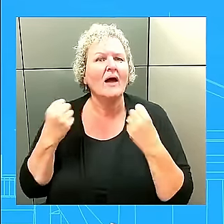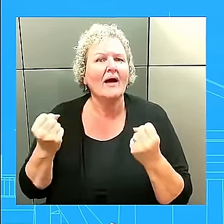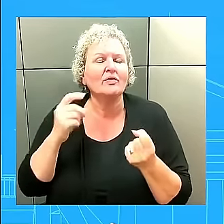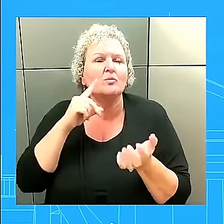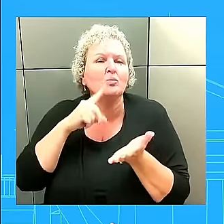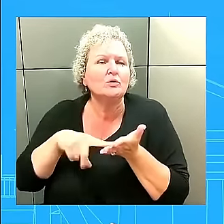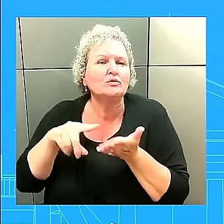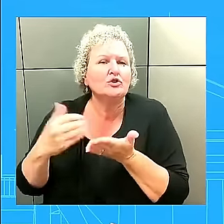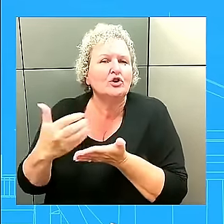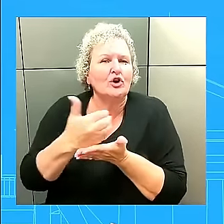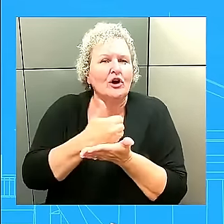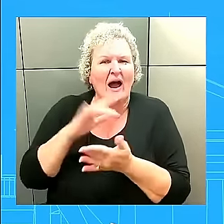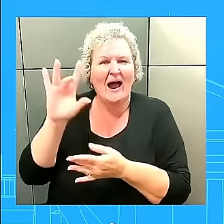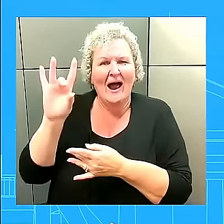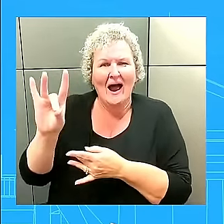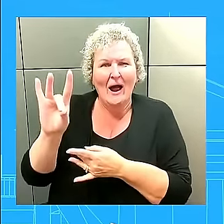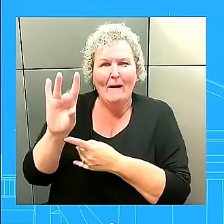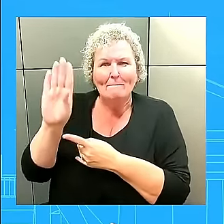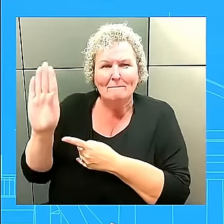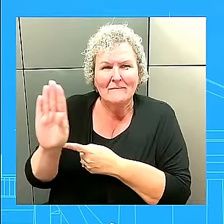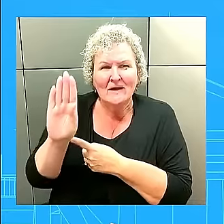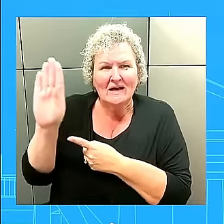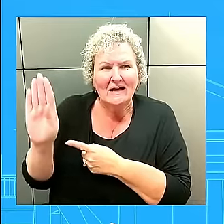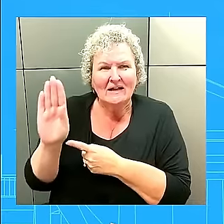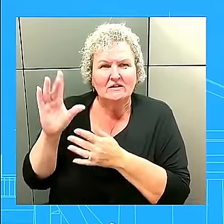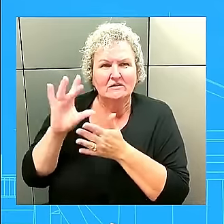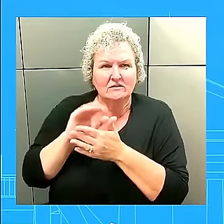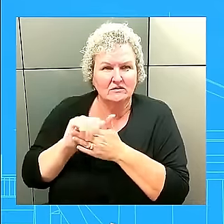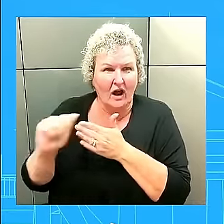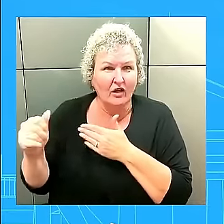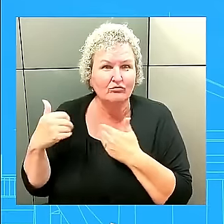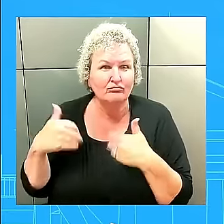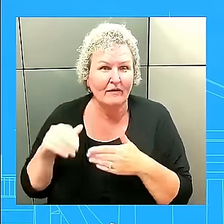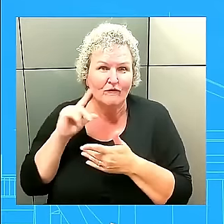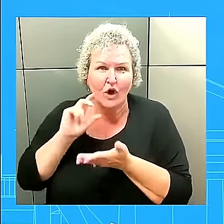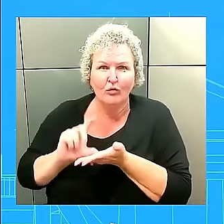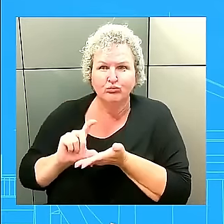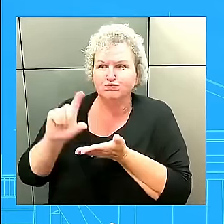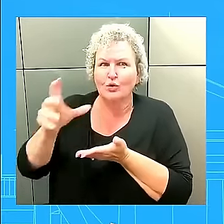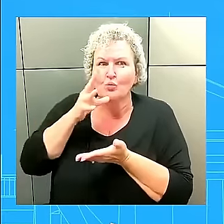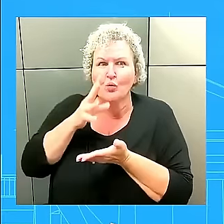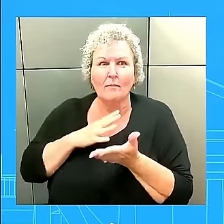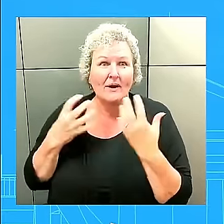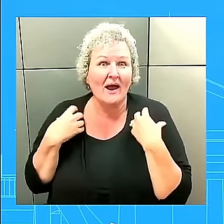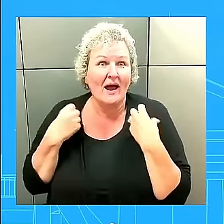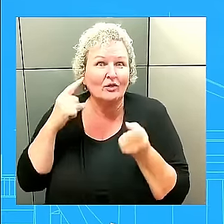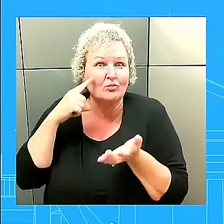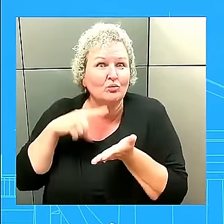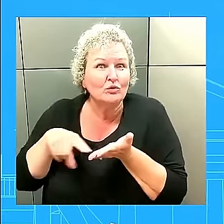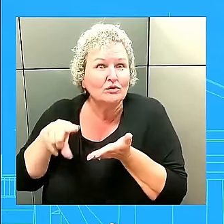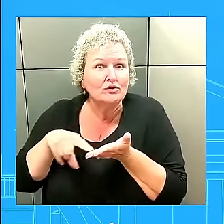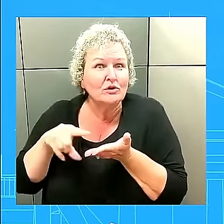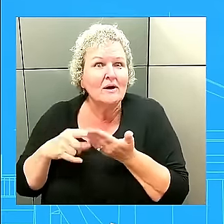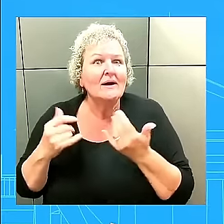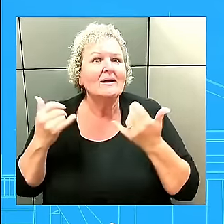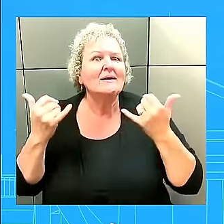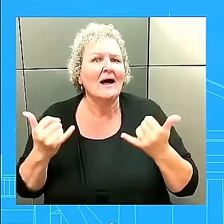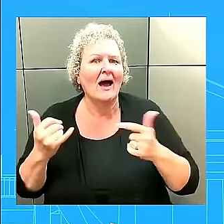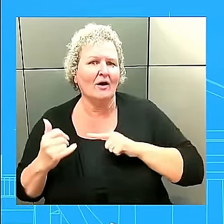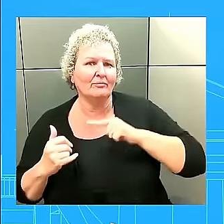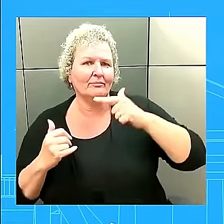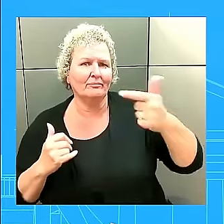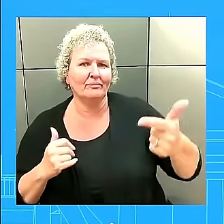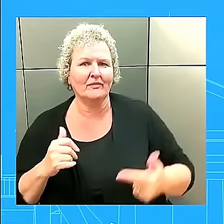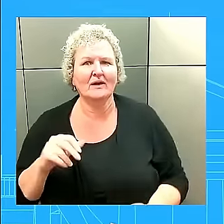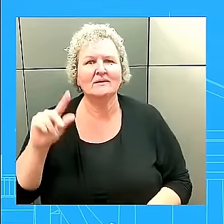it over to my NSC colleague, Admiral John Kirby, who will talk to you more about the news of North Korea's – Korean soldiers traveling to Russia,